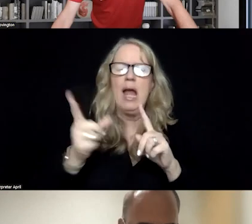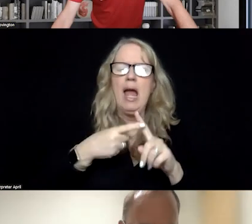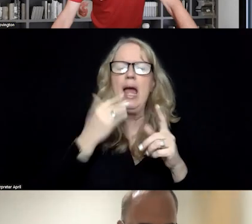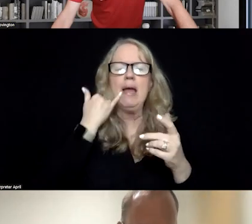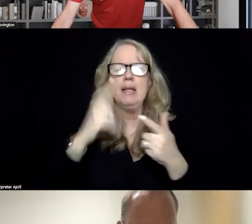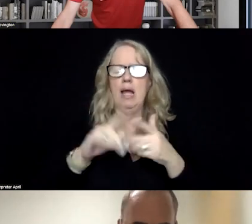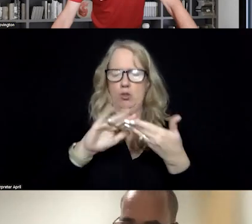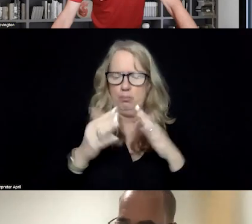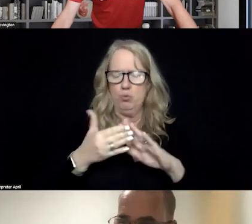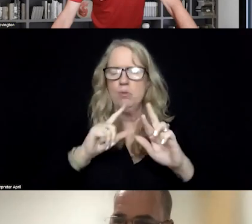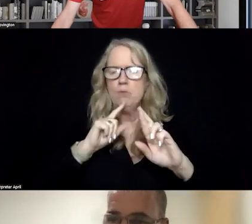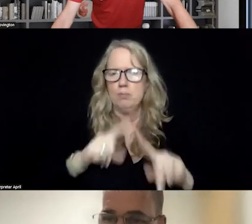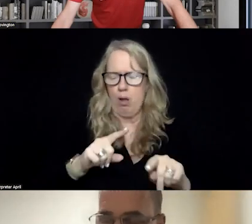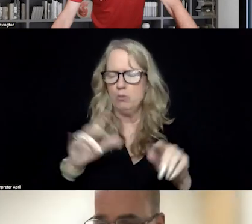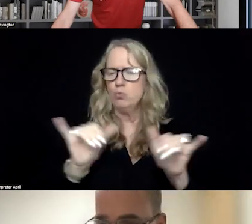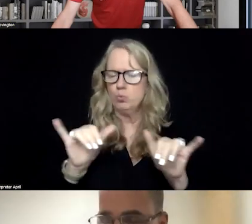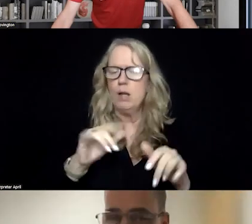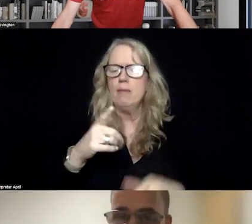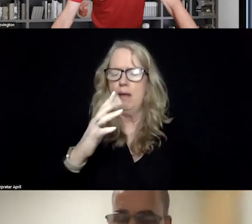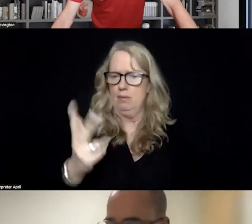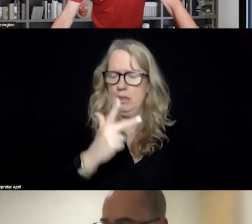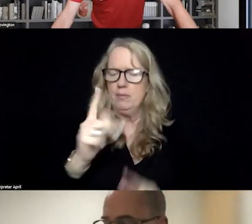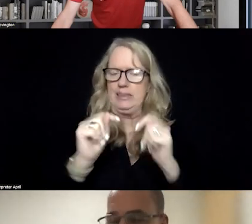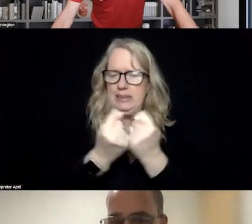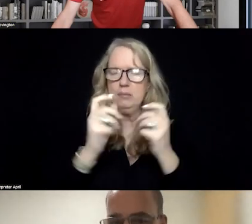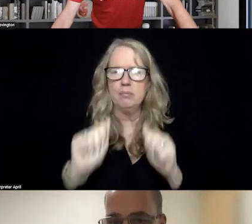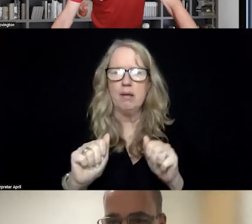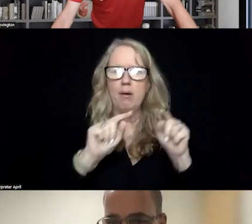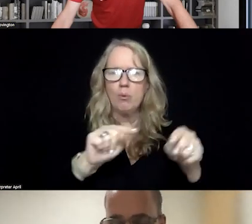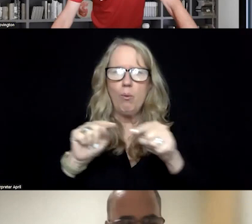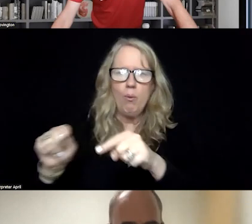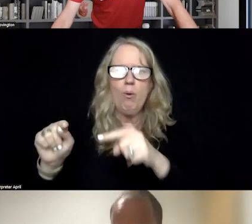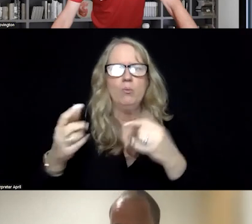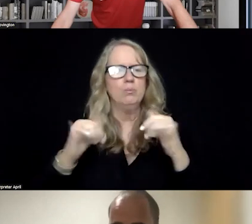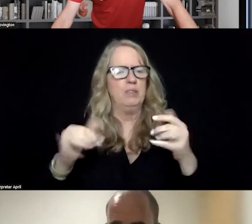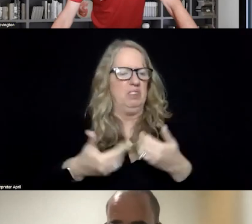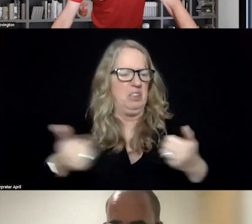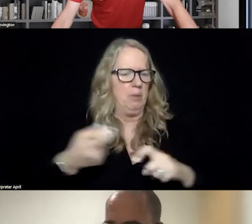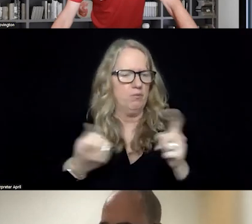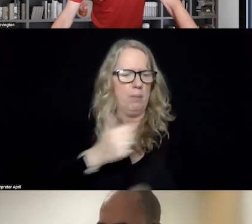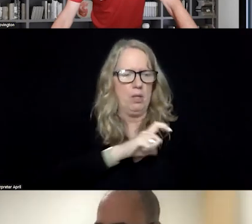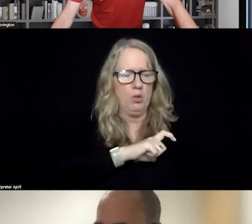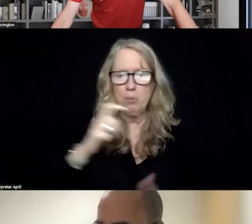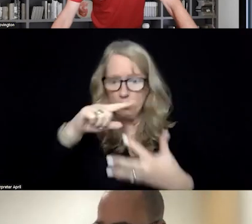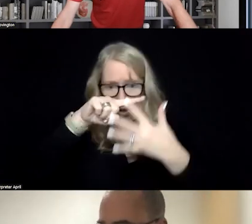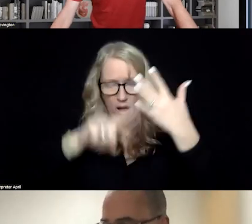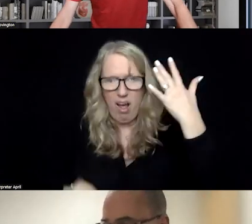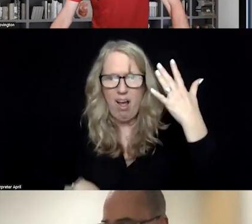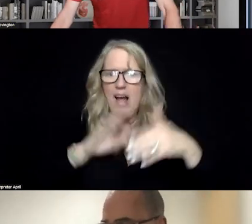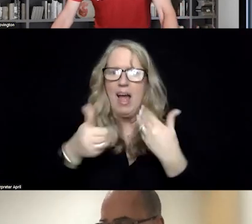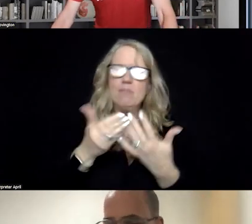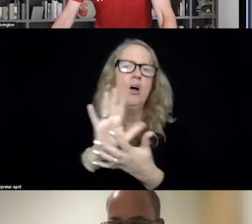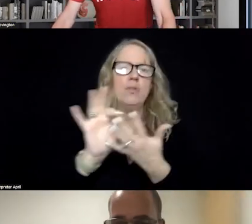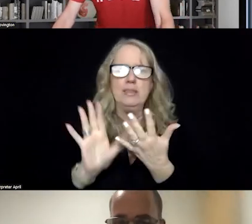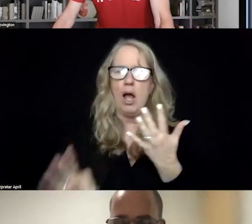response model where they have a mobile crisis outreach team that can respond independently from law enforcement. So they have it all. So what I would like to